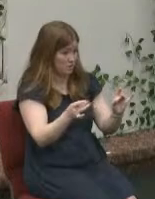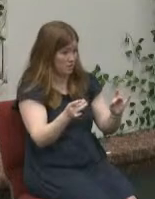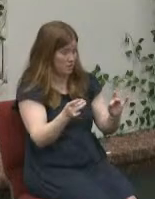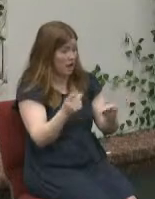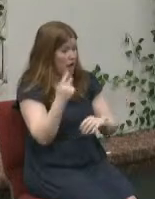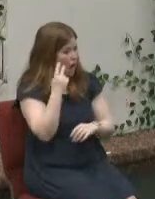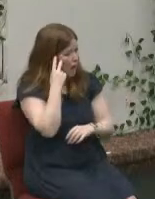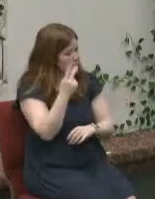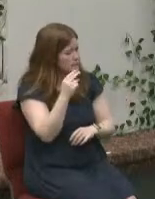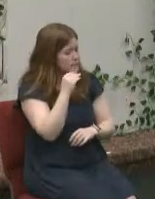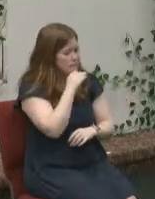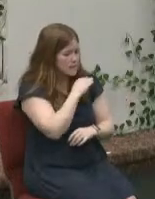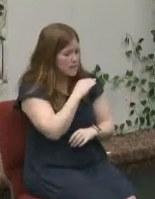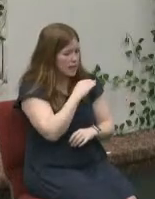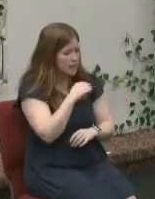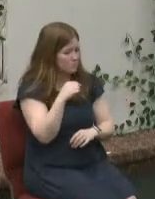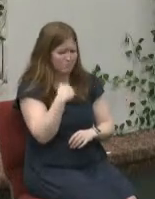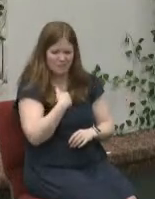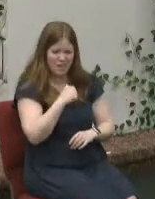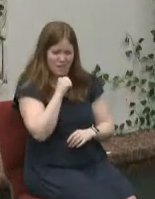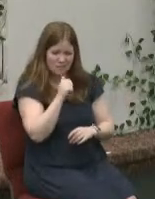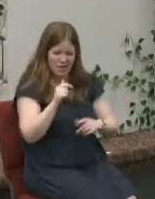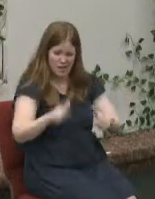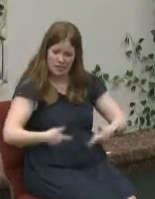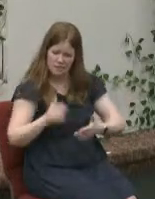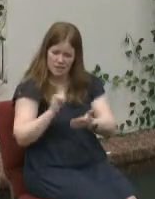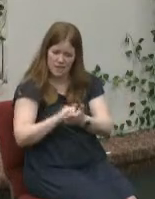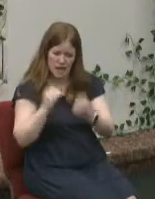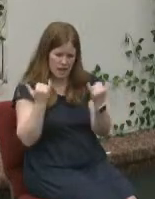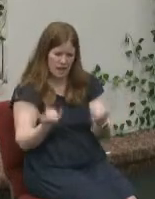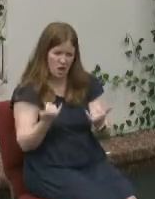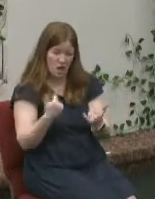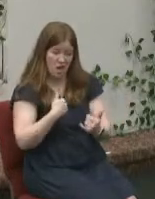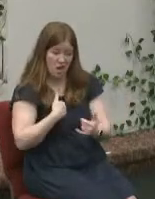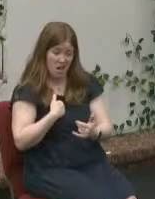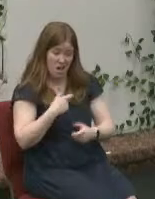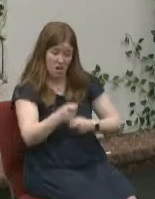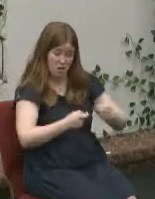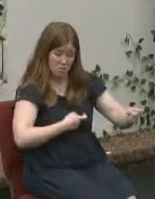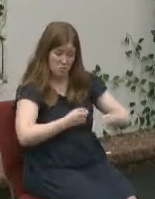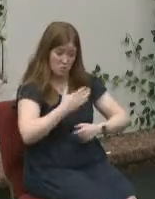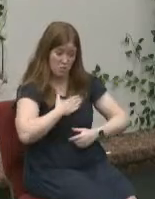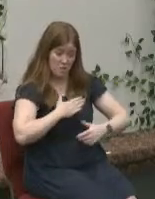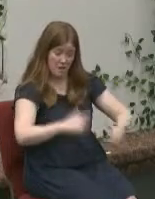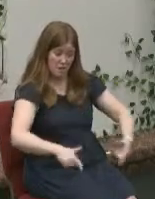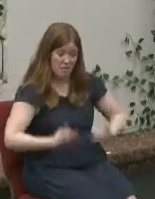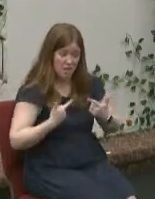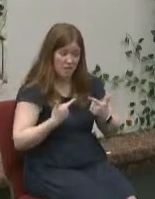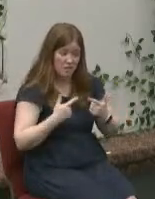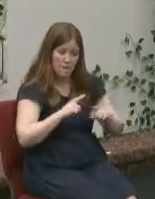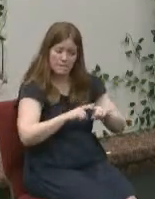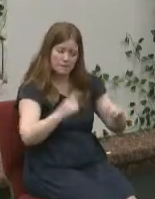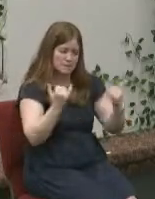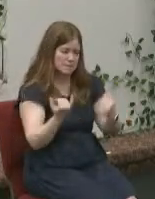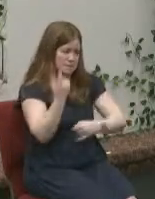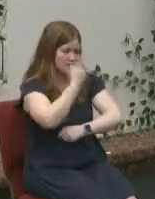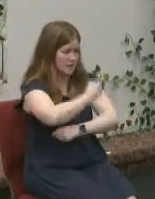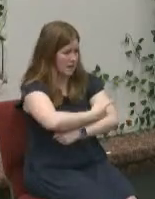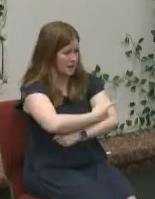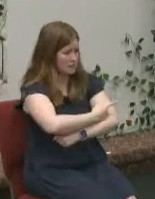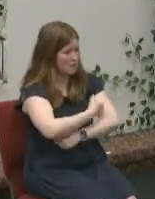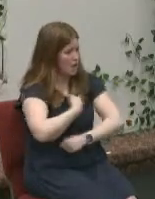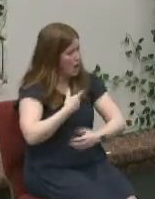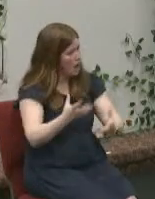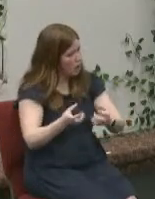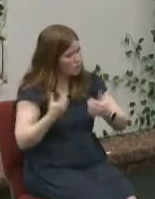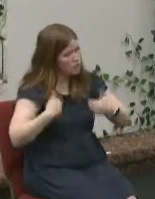i understand the difference i've been living in that other story i've been calling the shots i've been in charge but today i